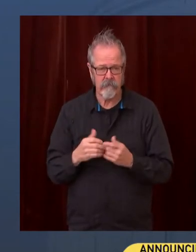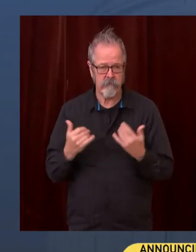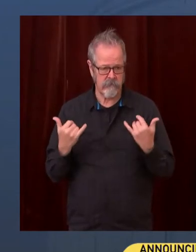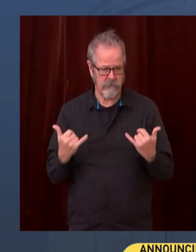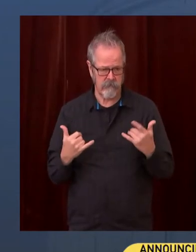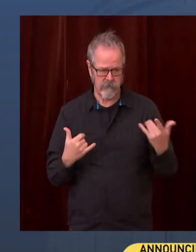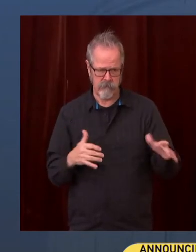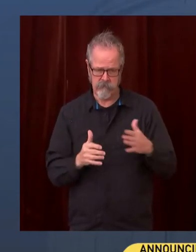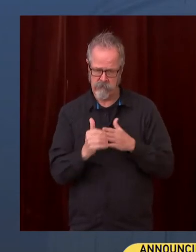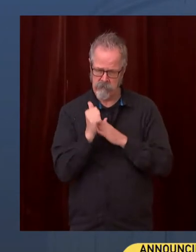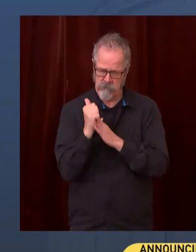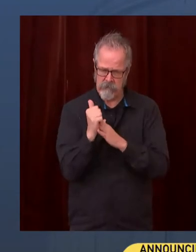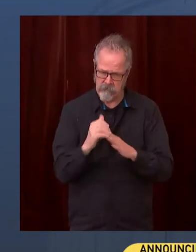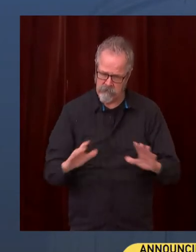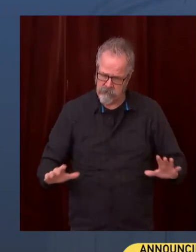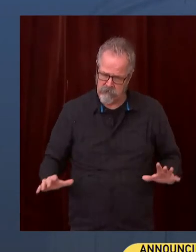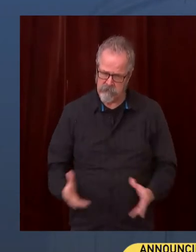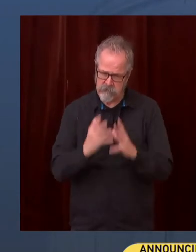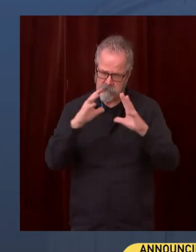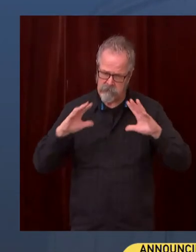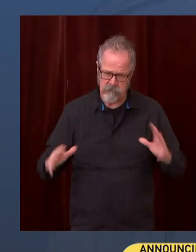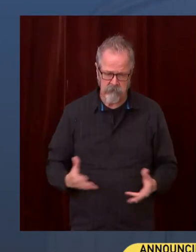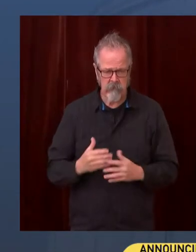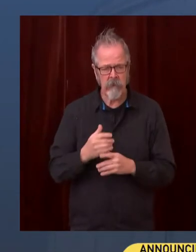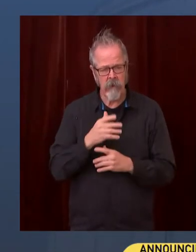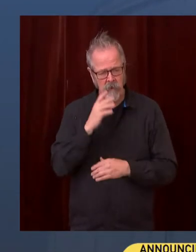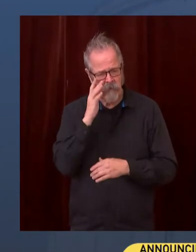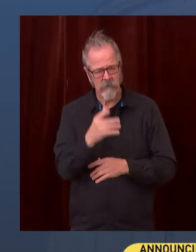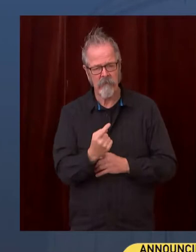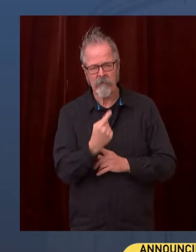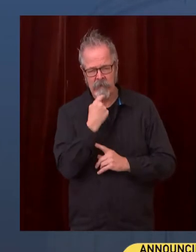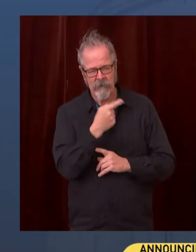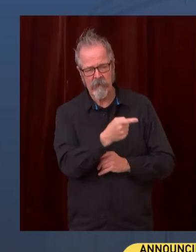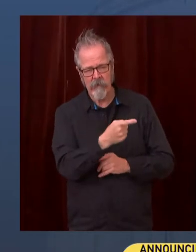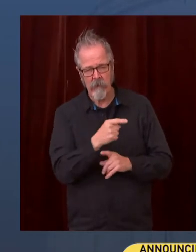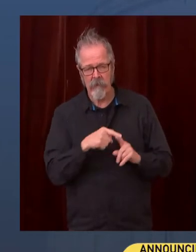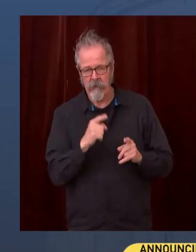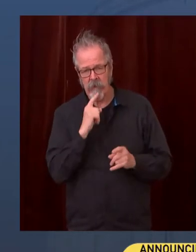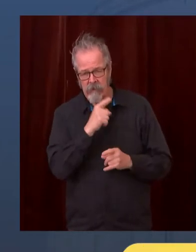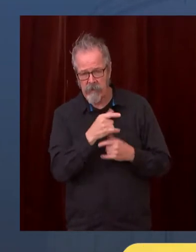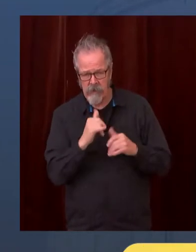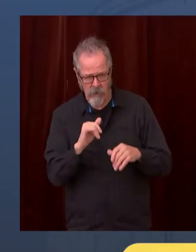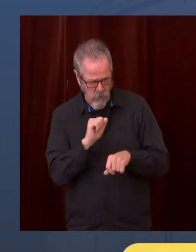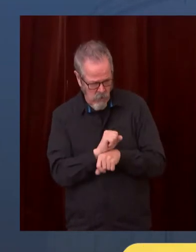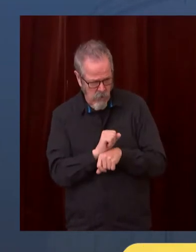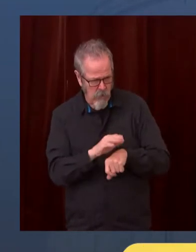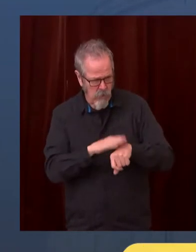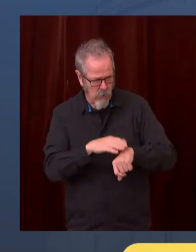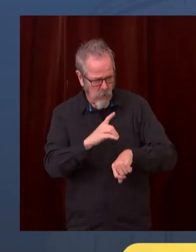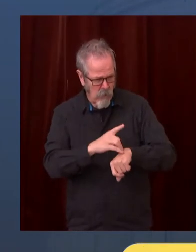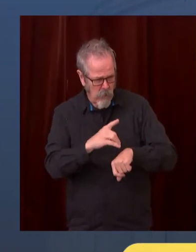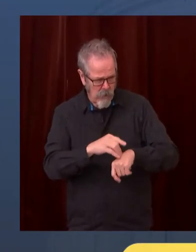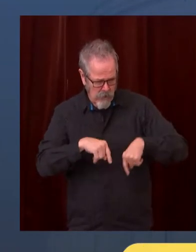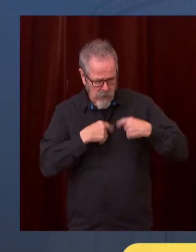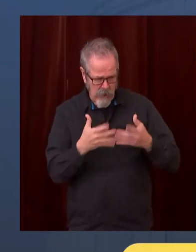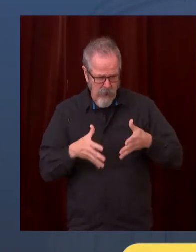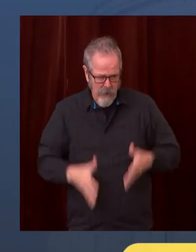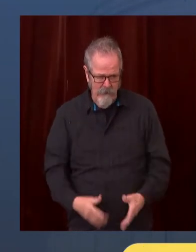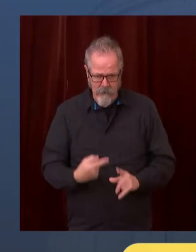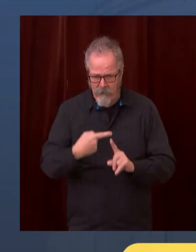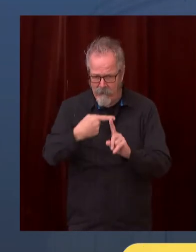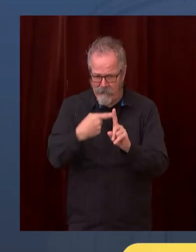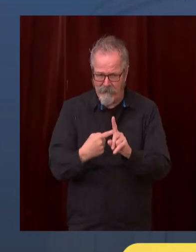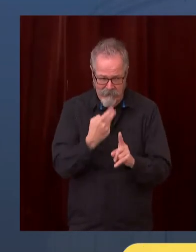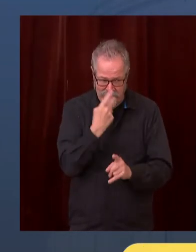We have a few more updates today. Most of the new restrictions we announced Sunday have now taken effect, with the exception of the dining establishments, where today